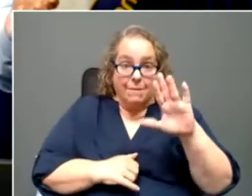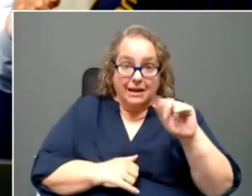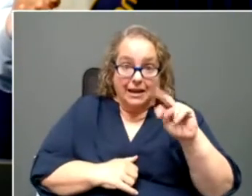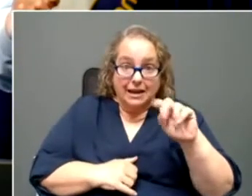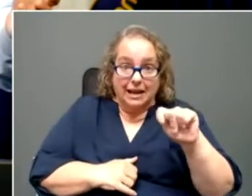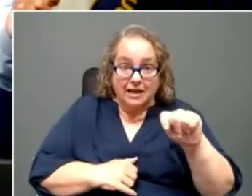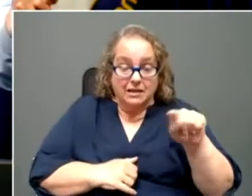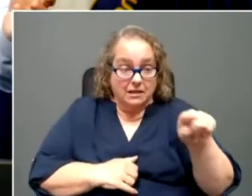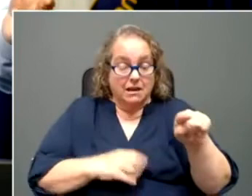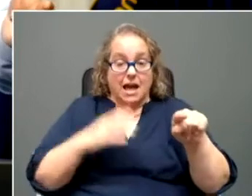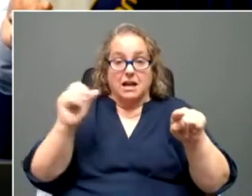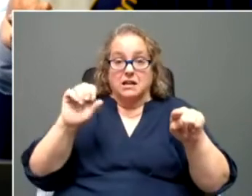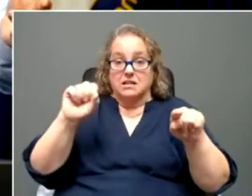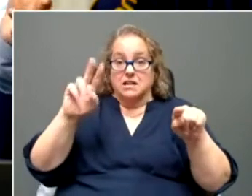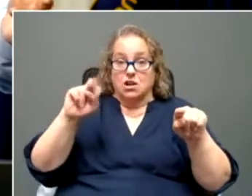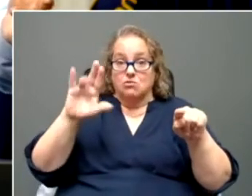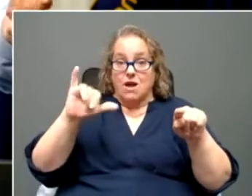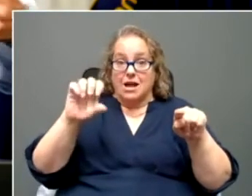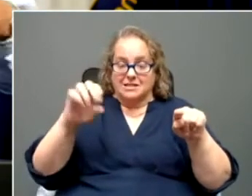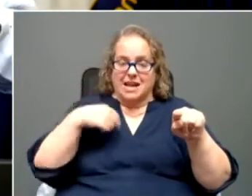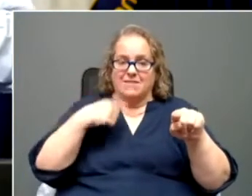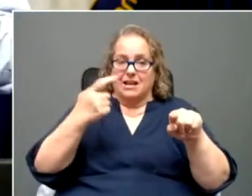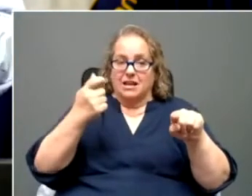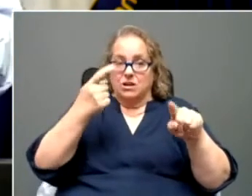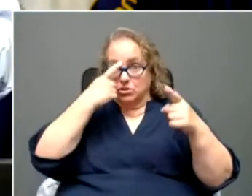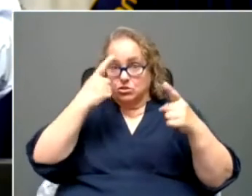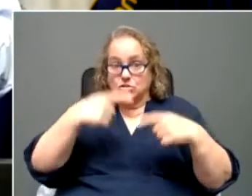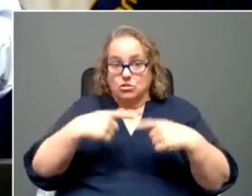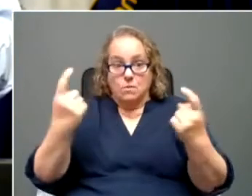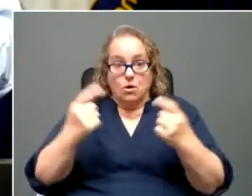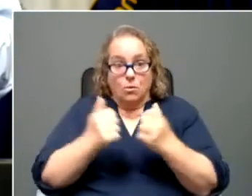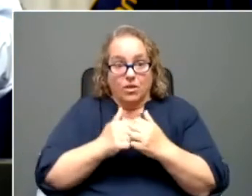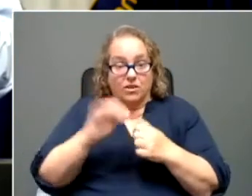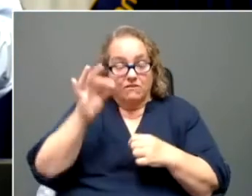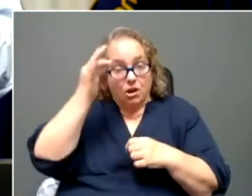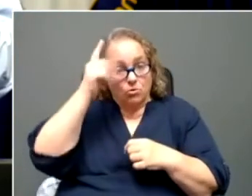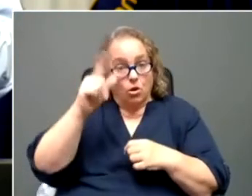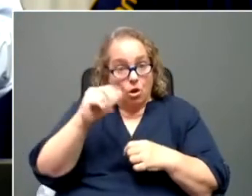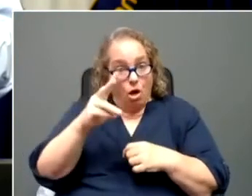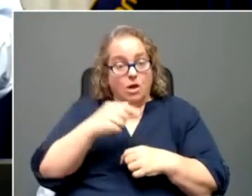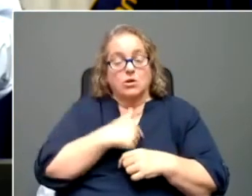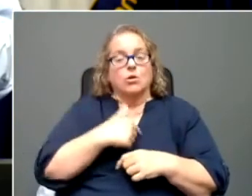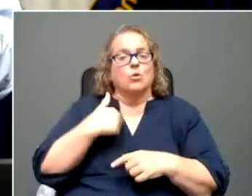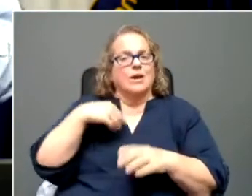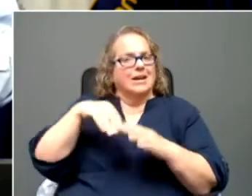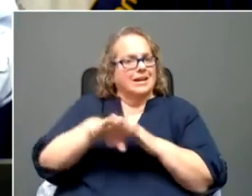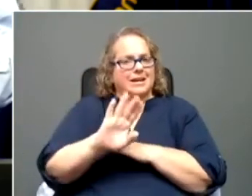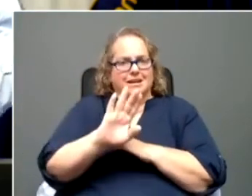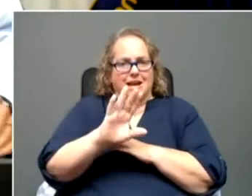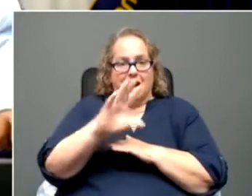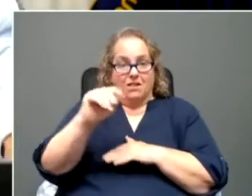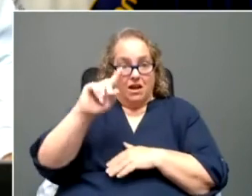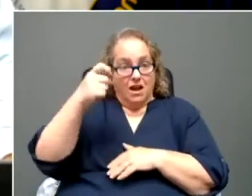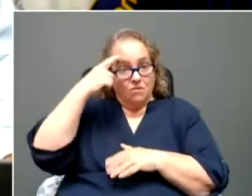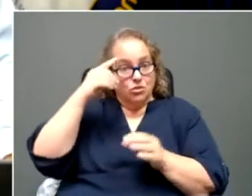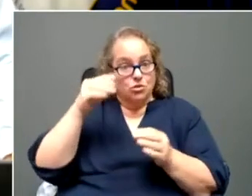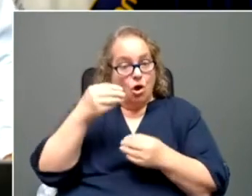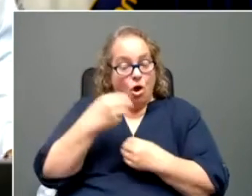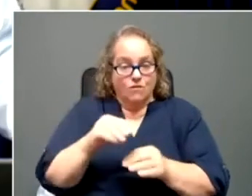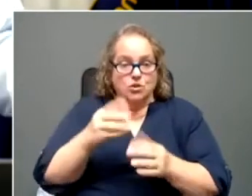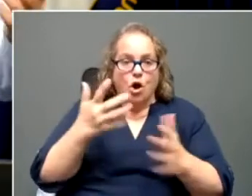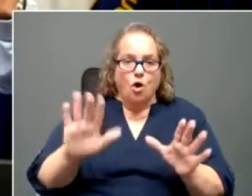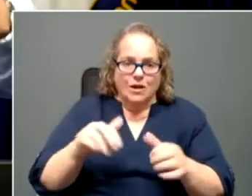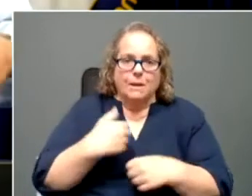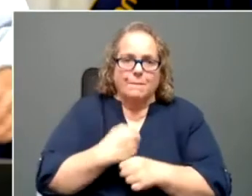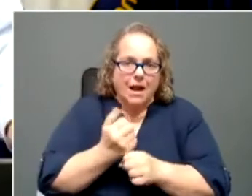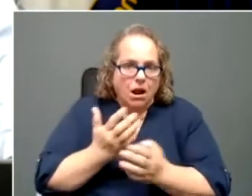we're having this this disagreement about federal law for and we stepped in and and the governor's office has already made that offer. Uh,